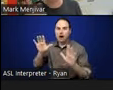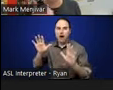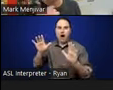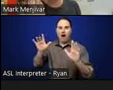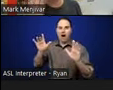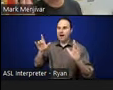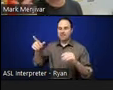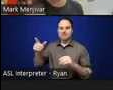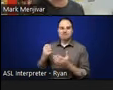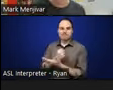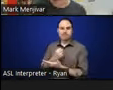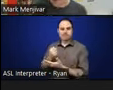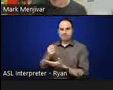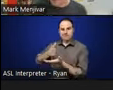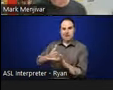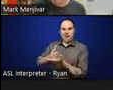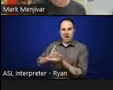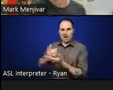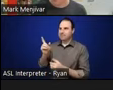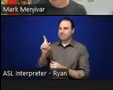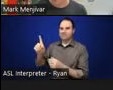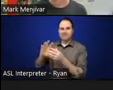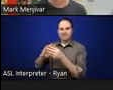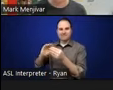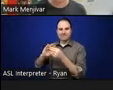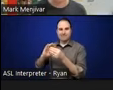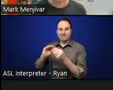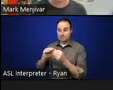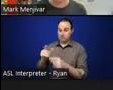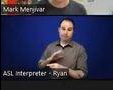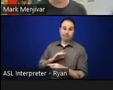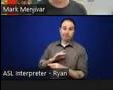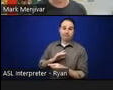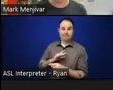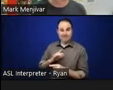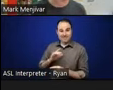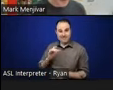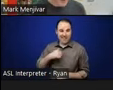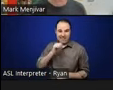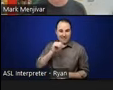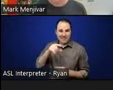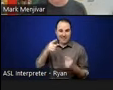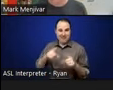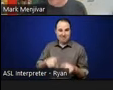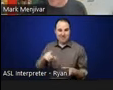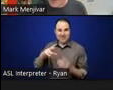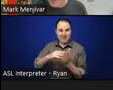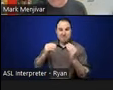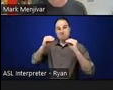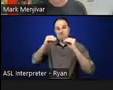happen, right, you begin to learn so much more about a project in those ways. Um,